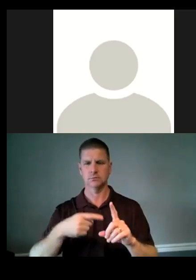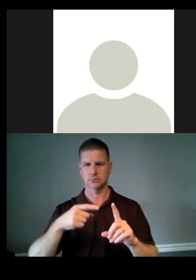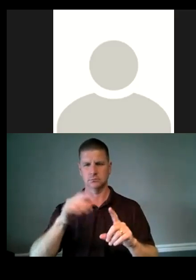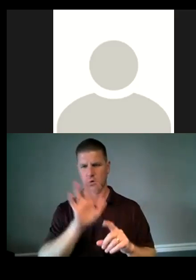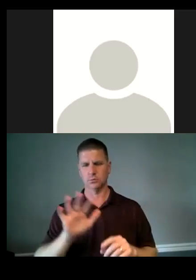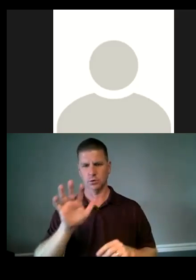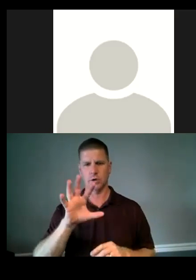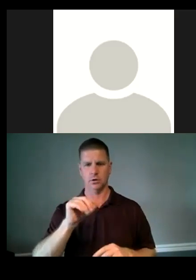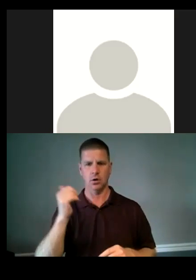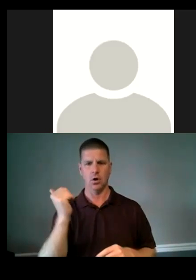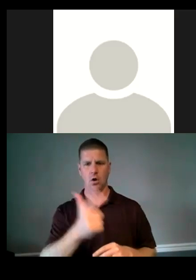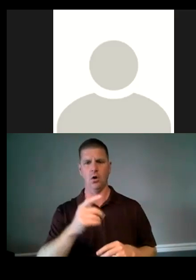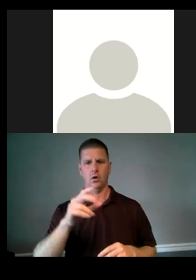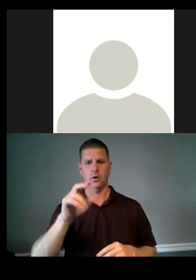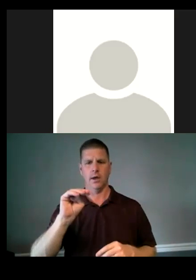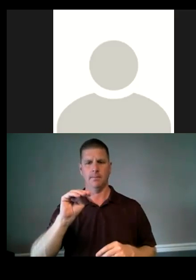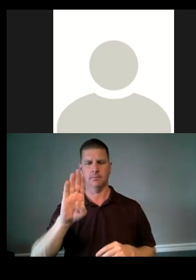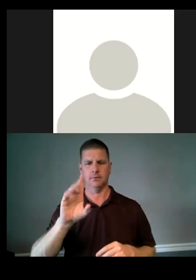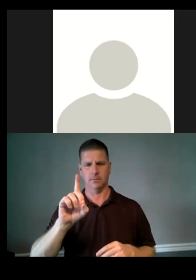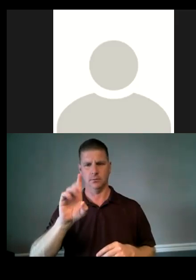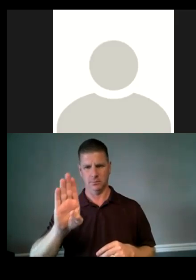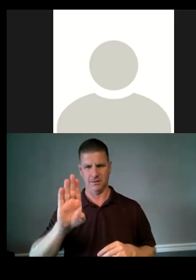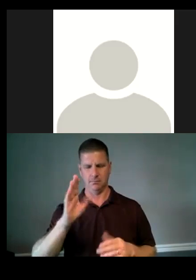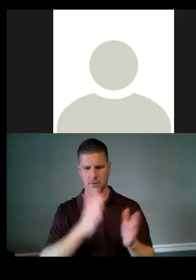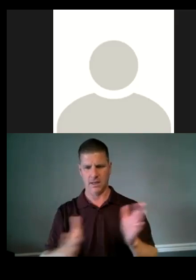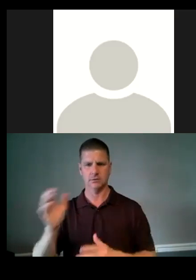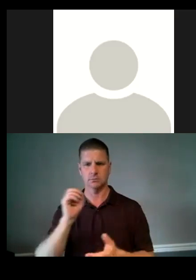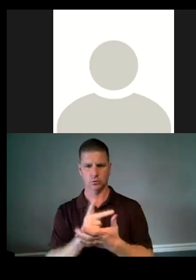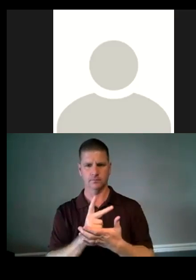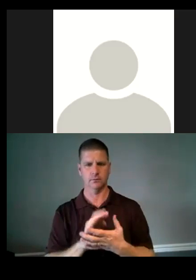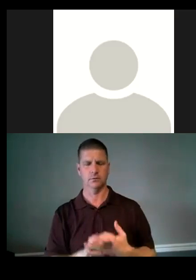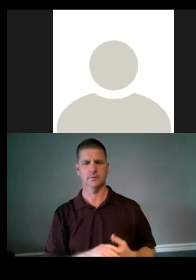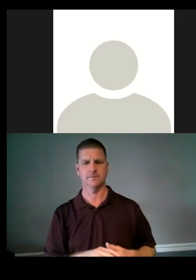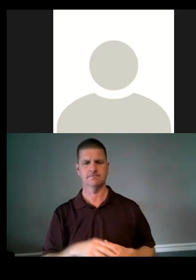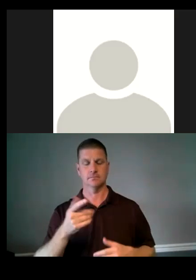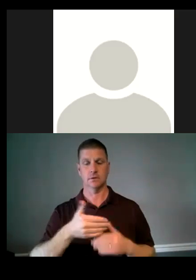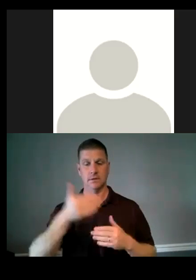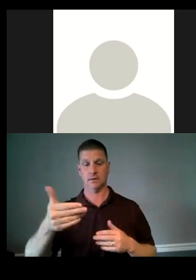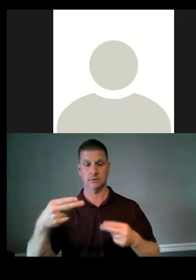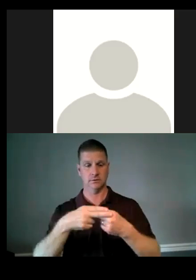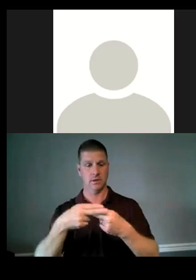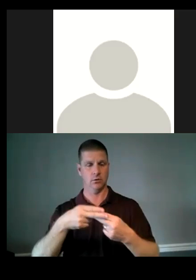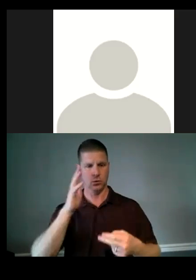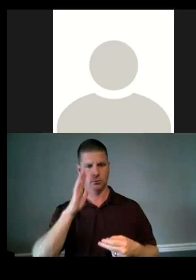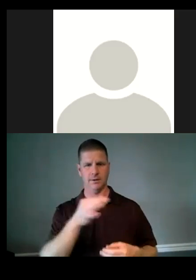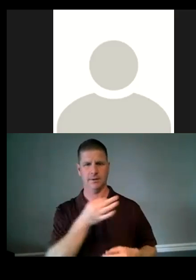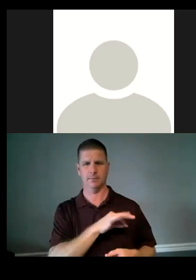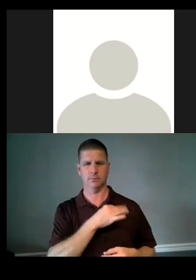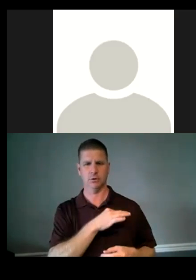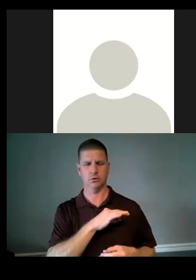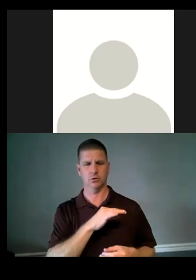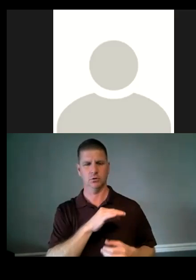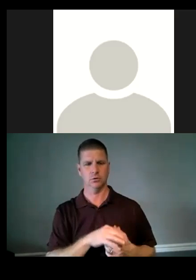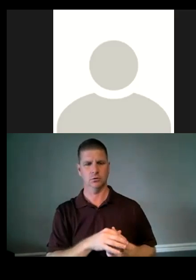And all MWB plans have been approved. Um, the next slide will be the Pittsburgh, um,